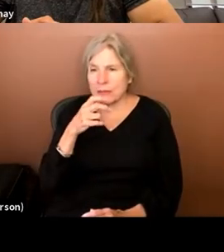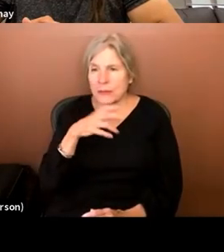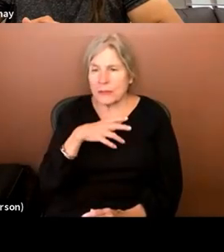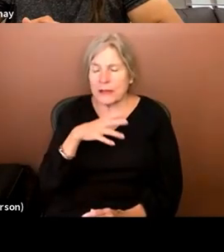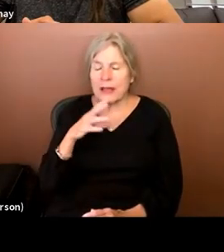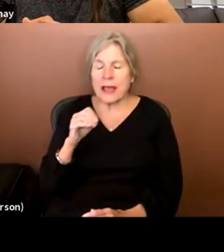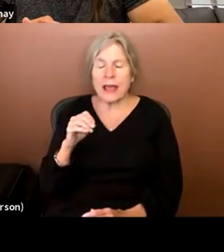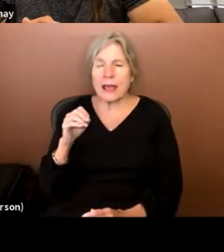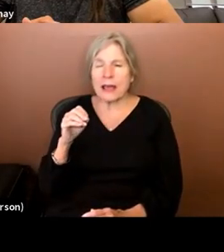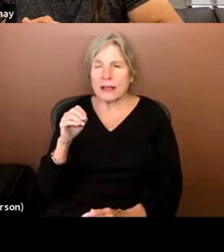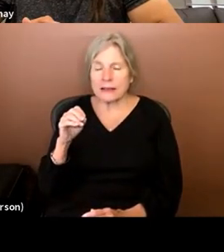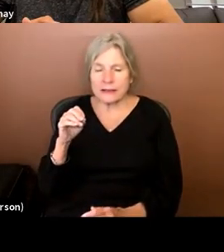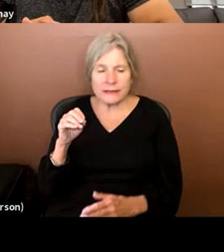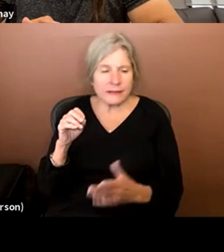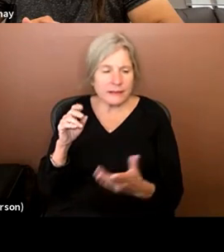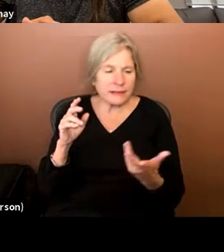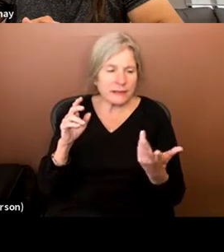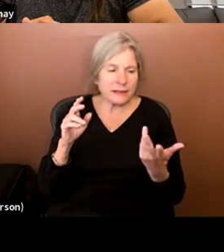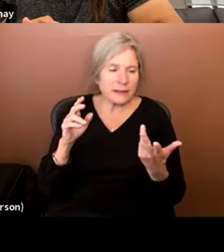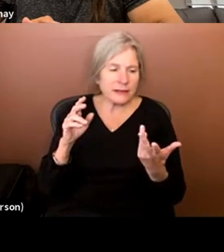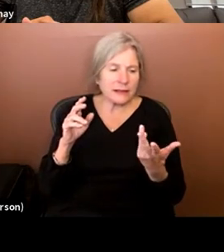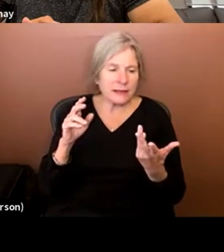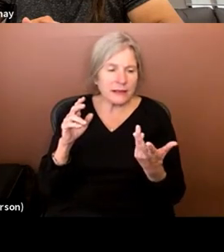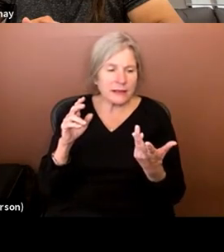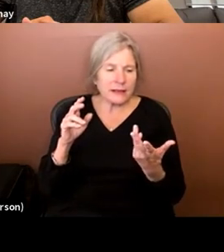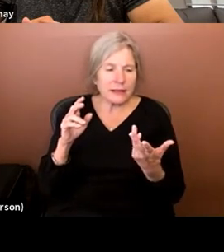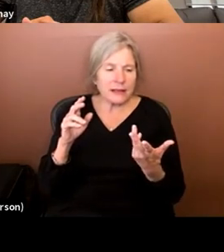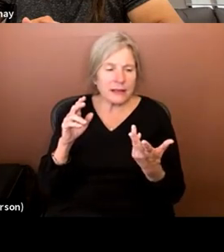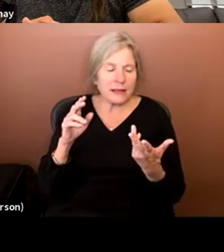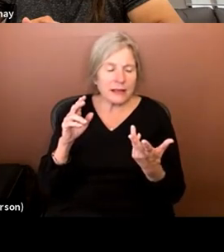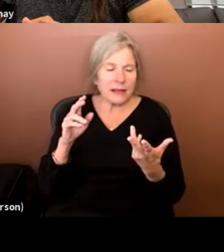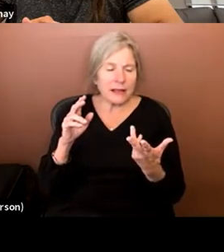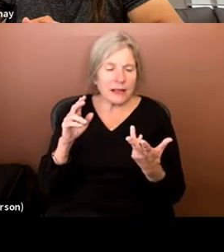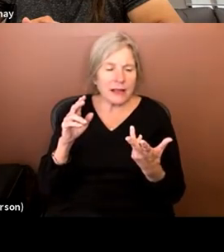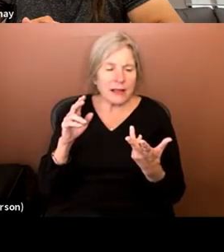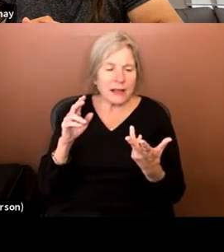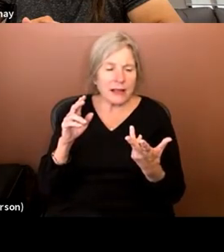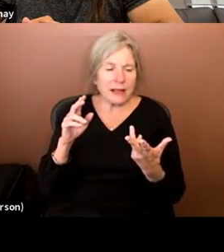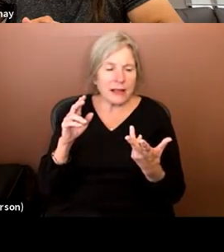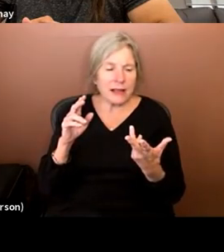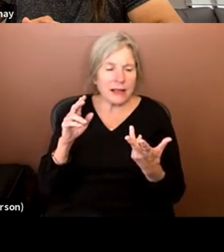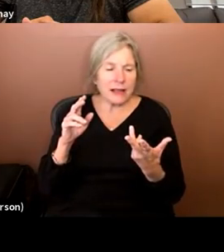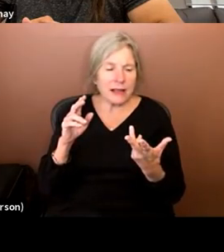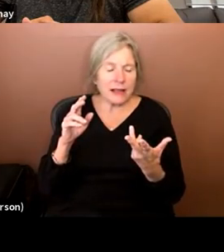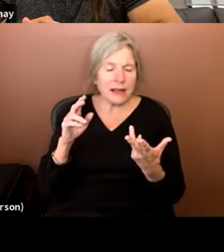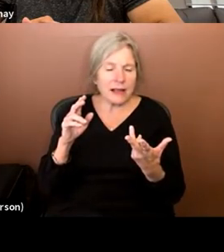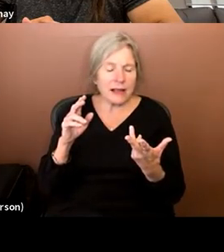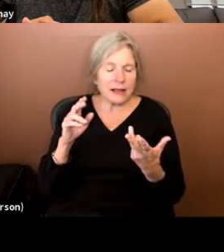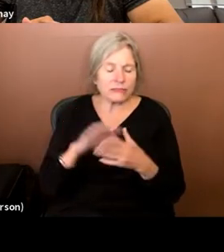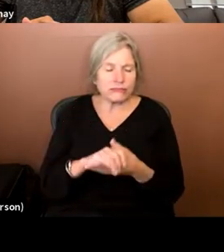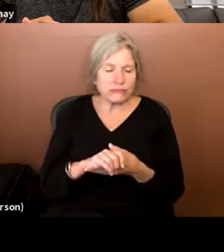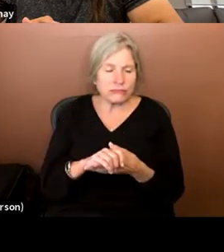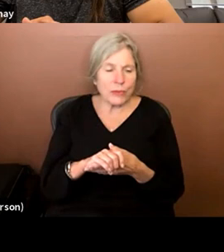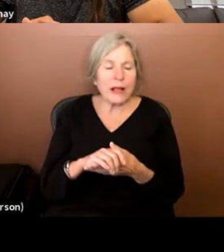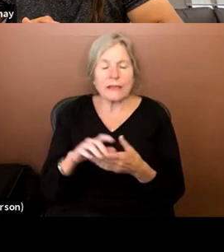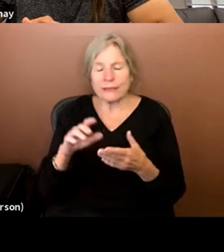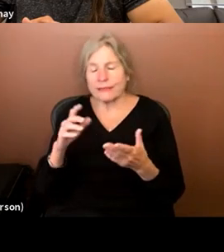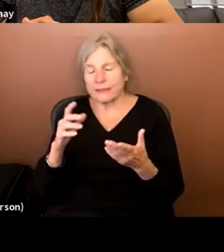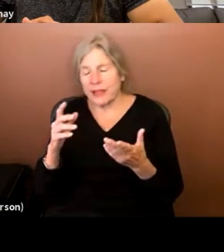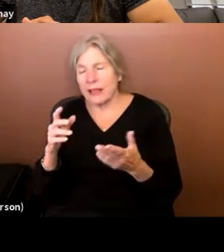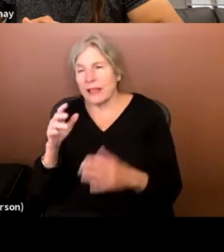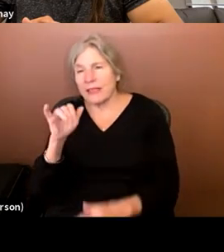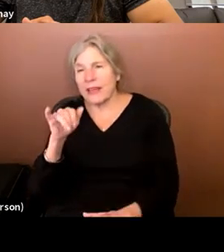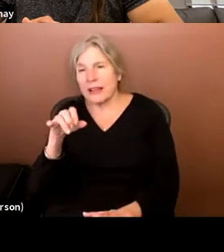Kirby's representation. I get into that in the, uh, in the, in the article, but, yeah, there, there is a, um, that that's